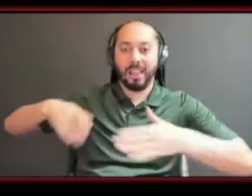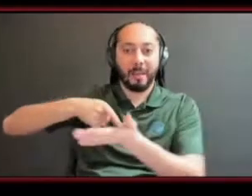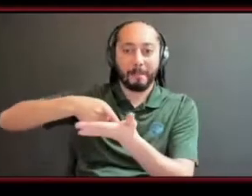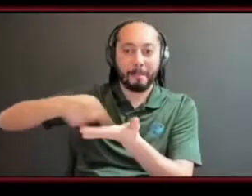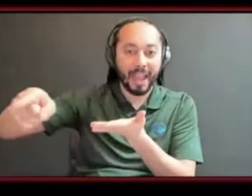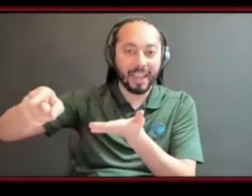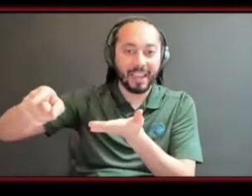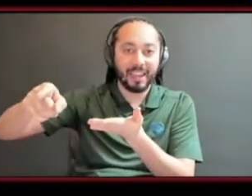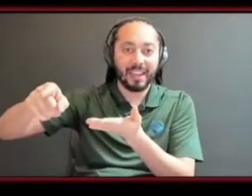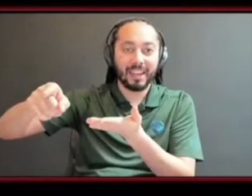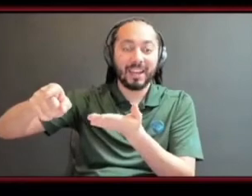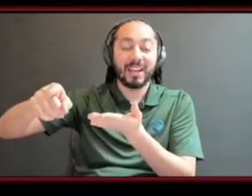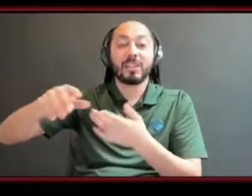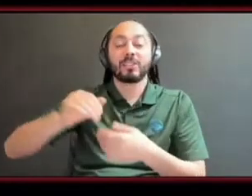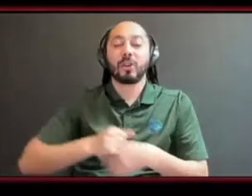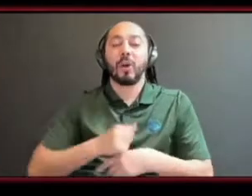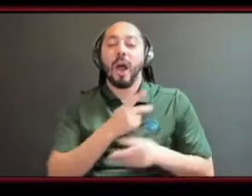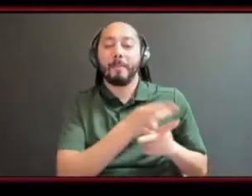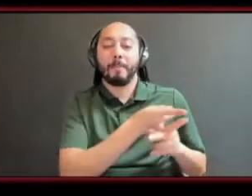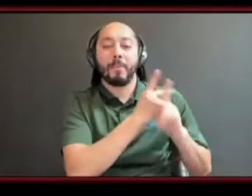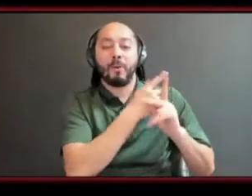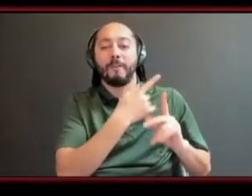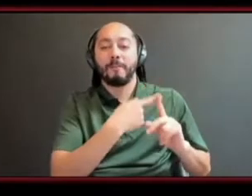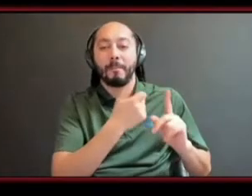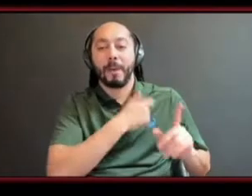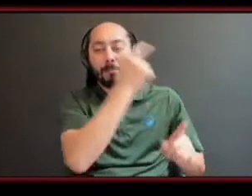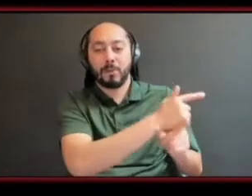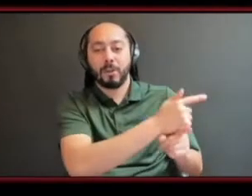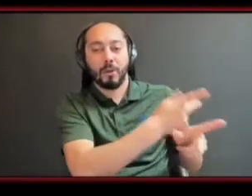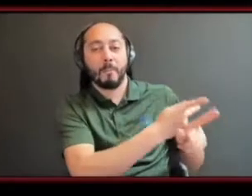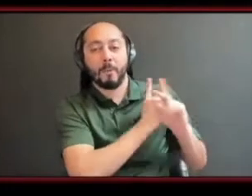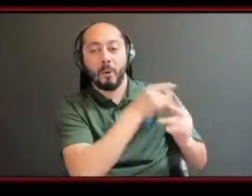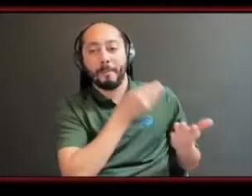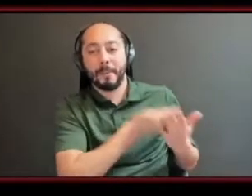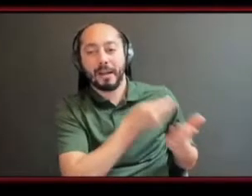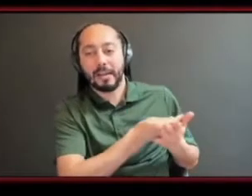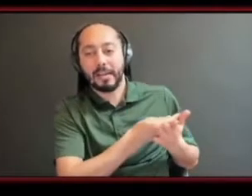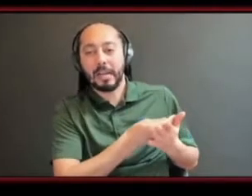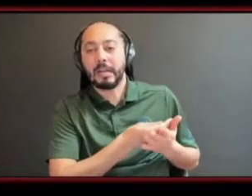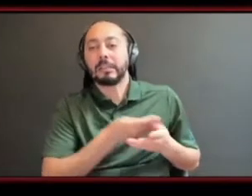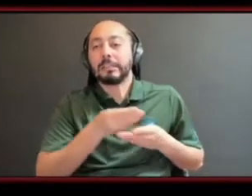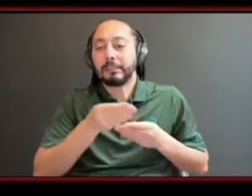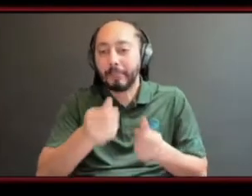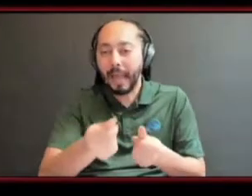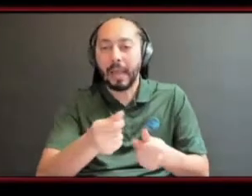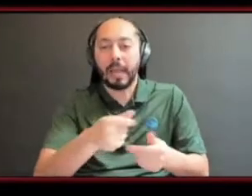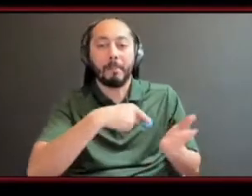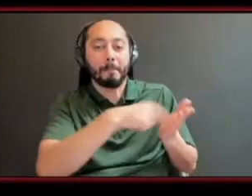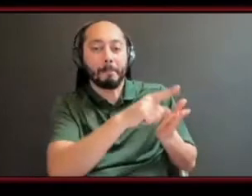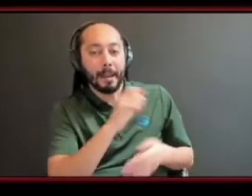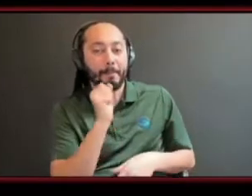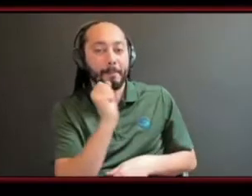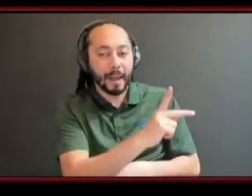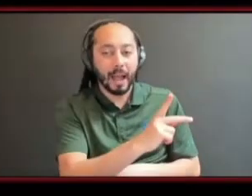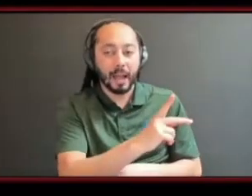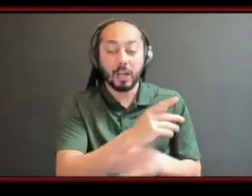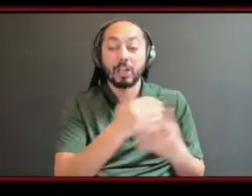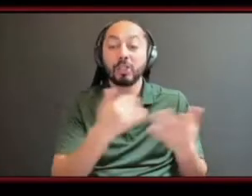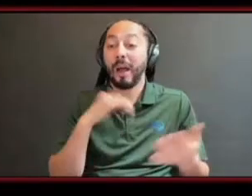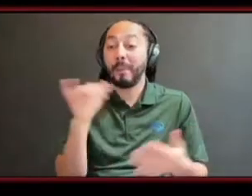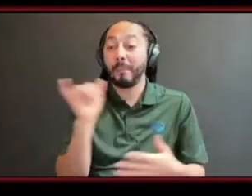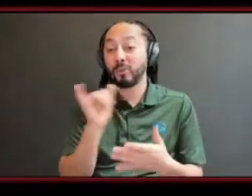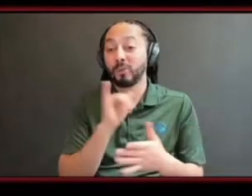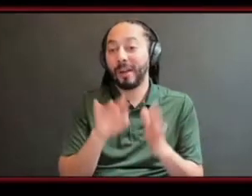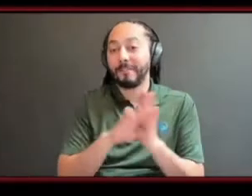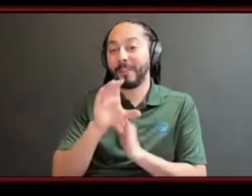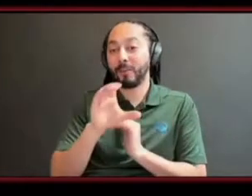and then you know spend it get it back pay him back and it's also like i'm building like um i'm building credit with my community basically